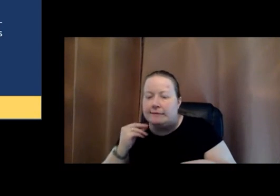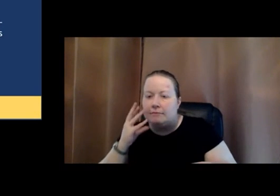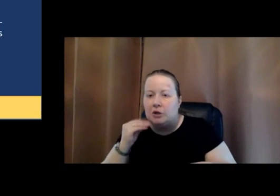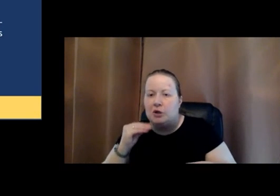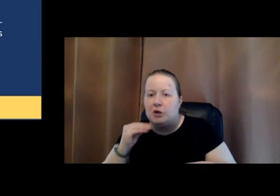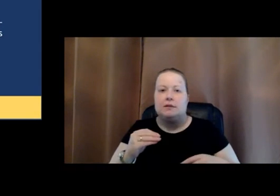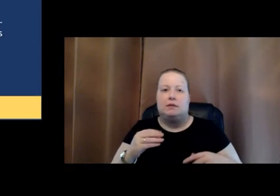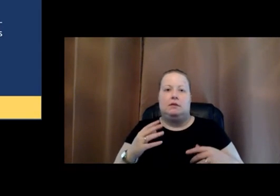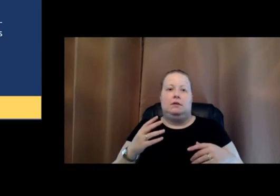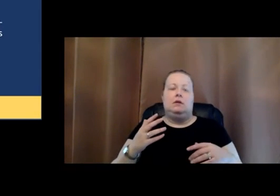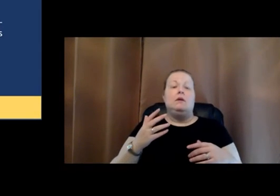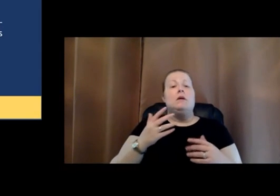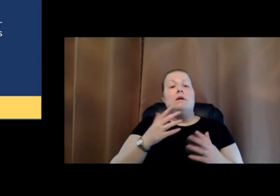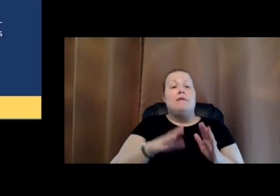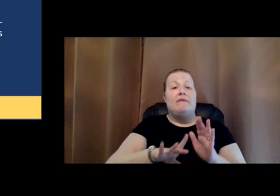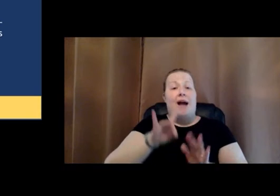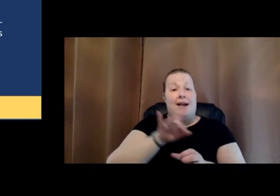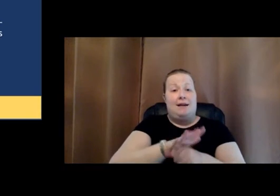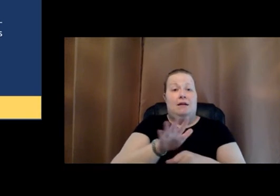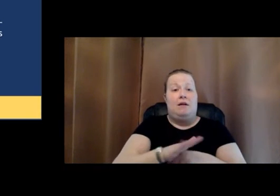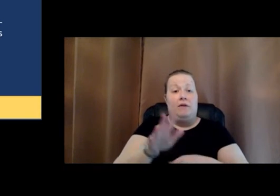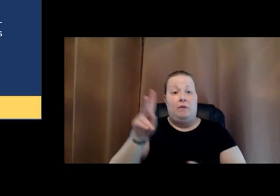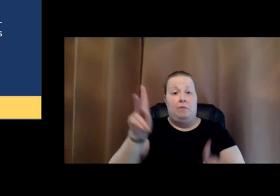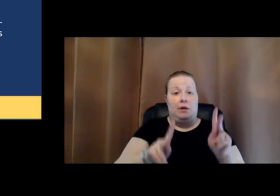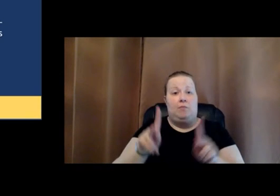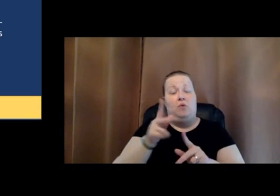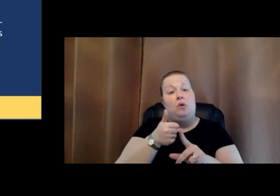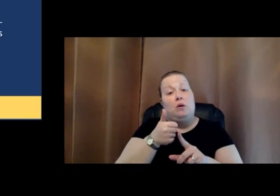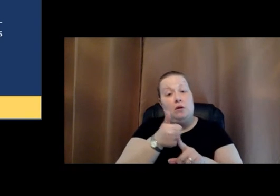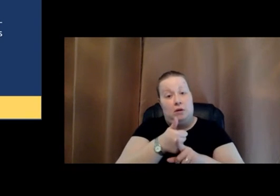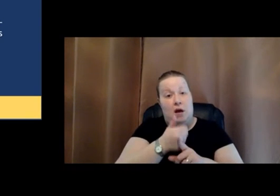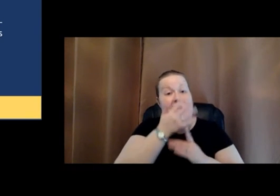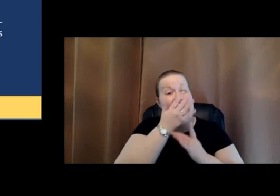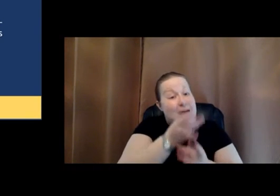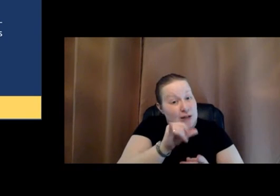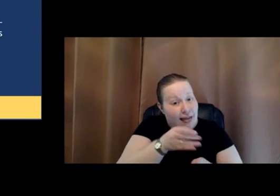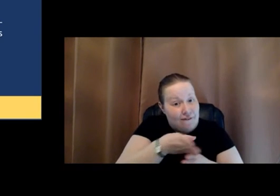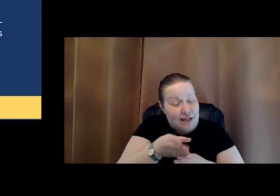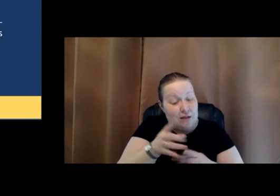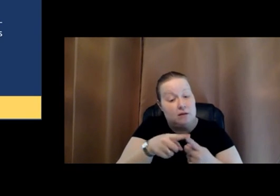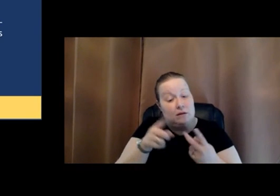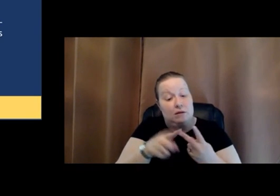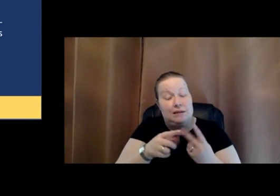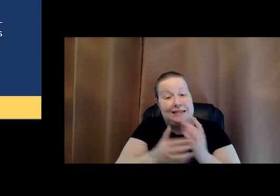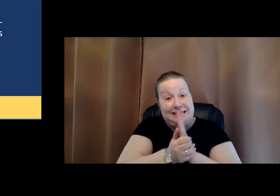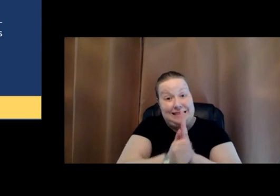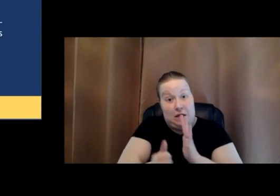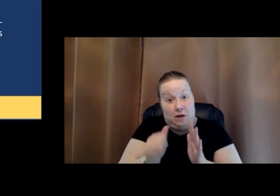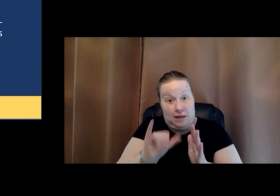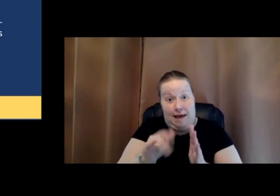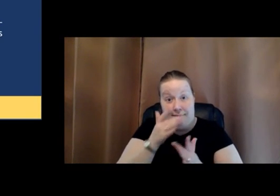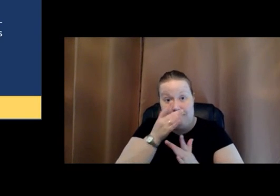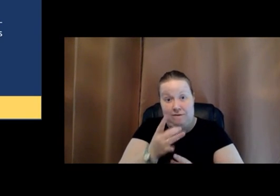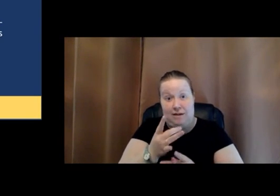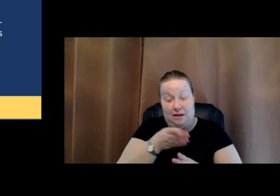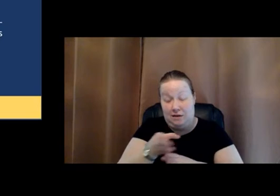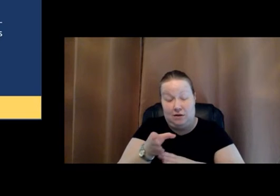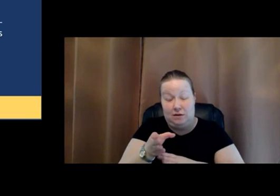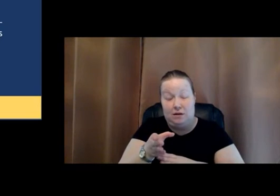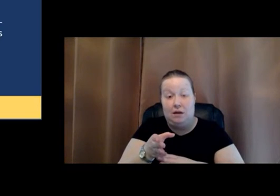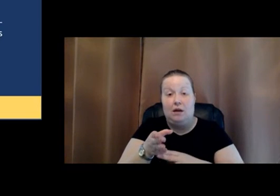And finding enough folks who are both interested in the field and skilled in the field is a challenge for